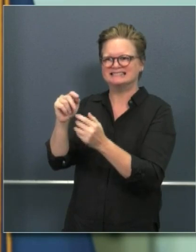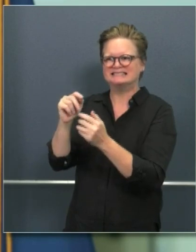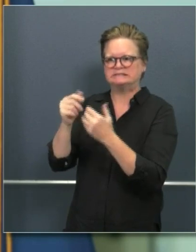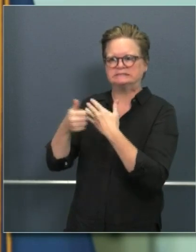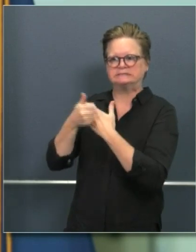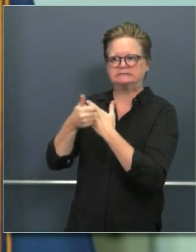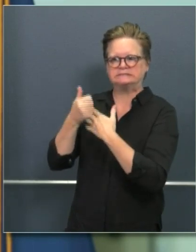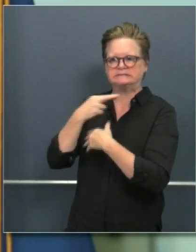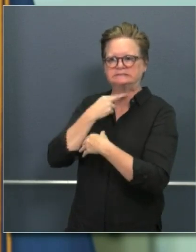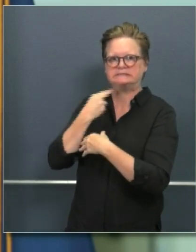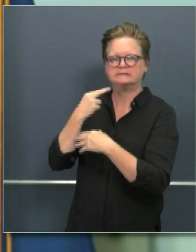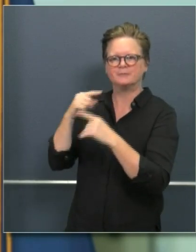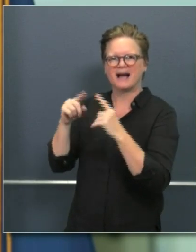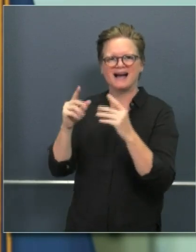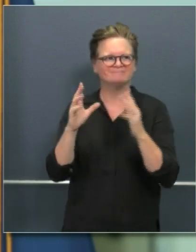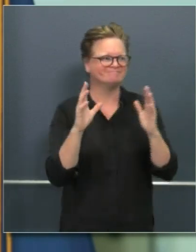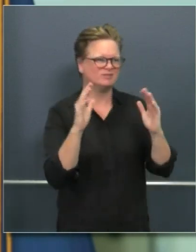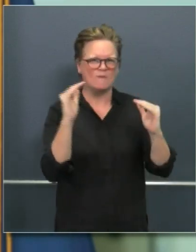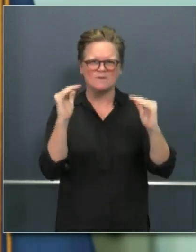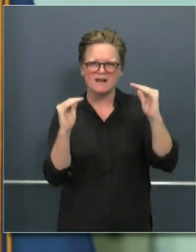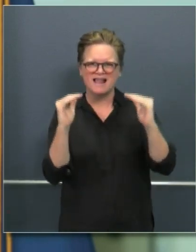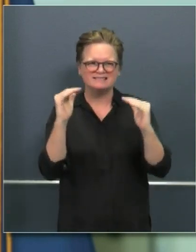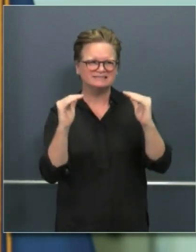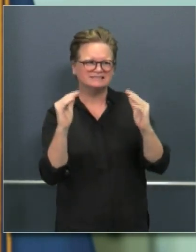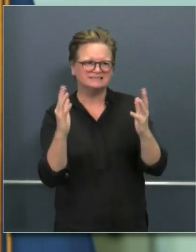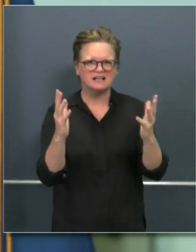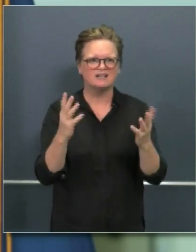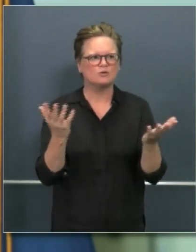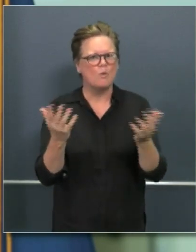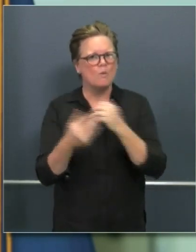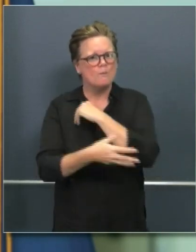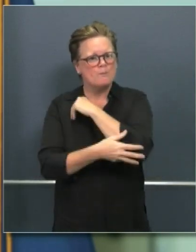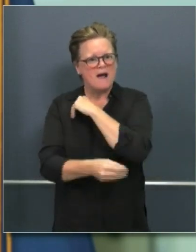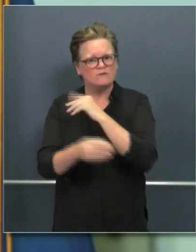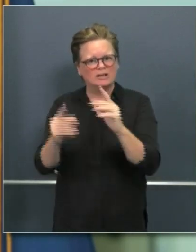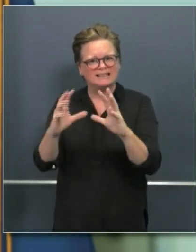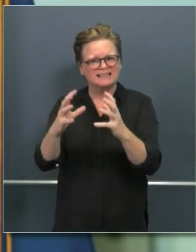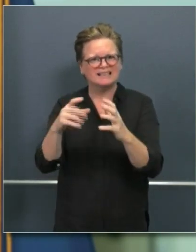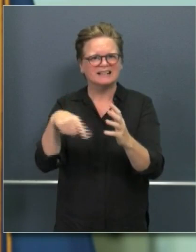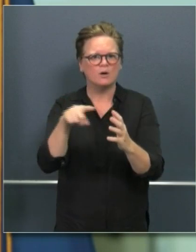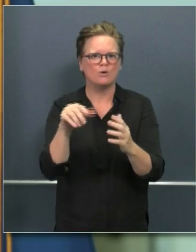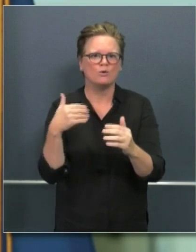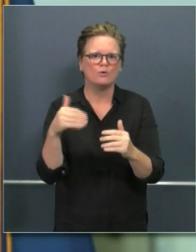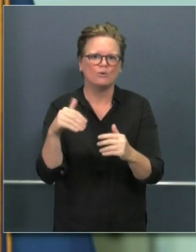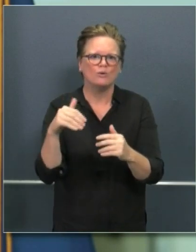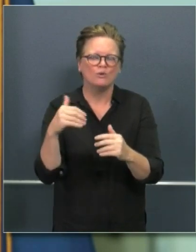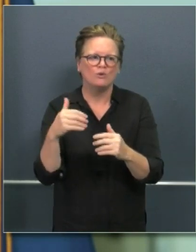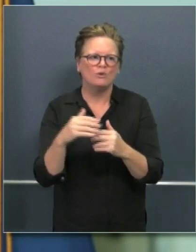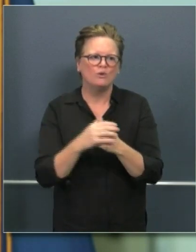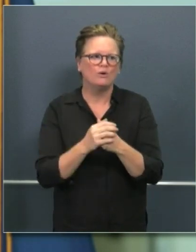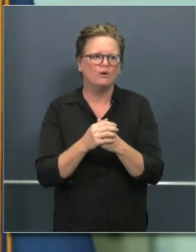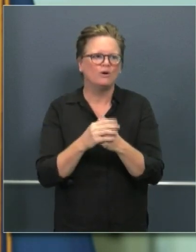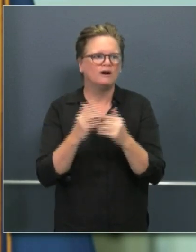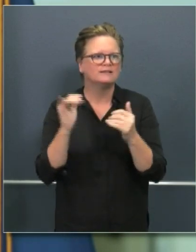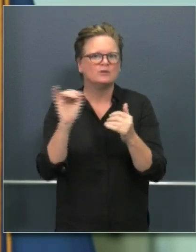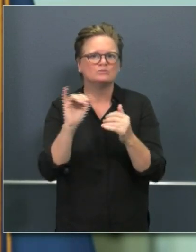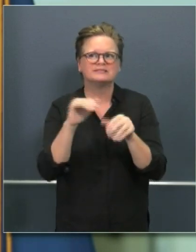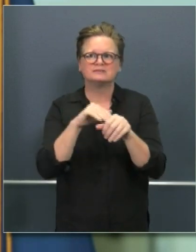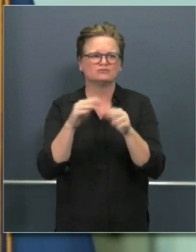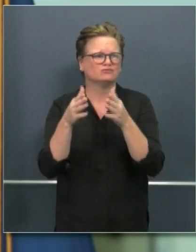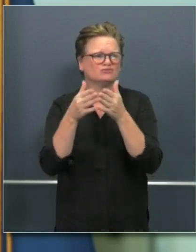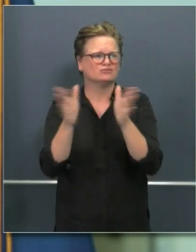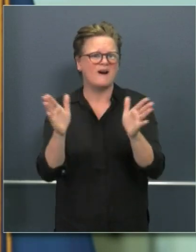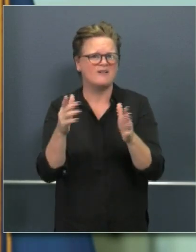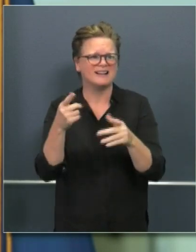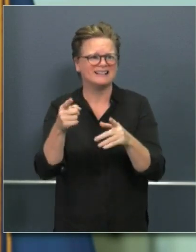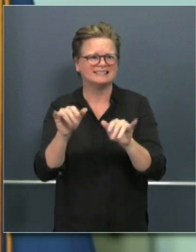the issues of poverty, look at the issues of lack of health care and health access, mental health and mental health care and health